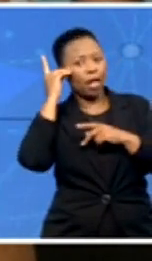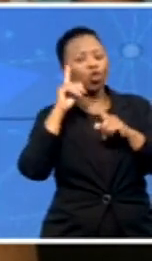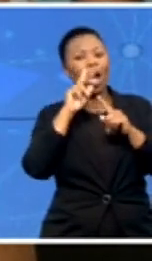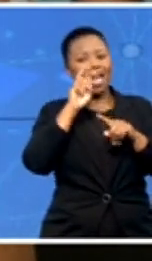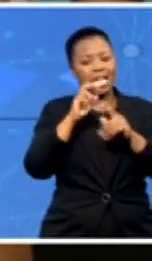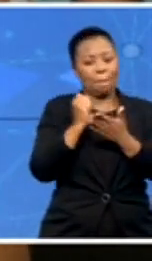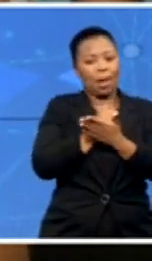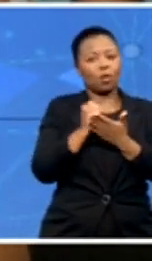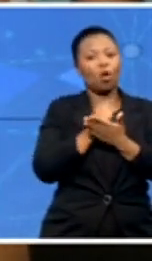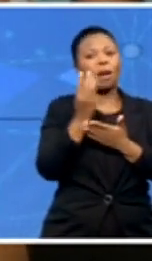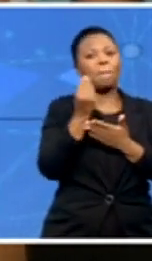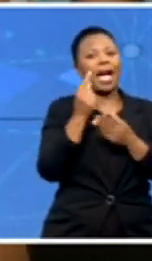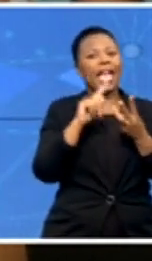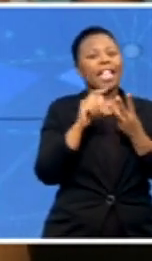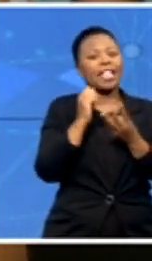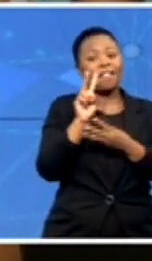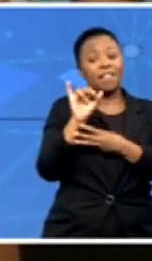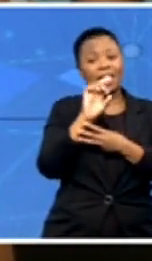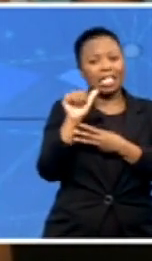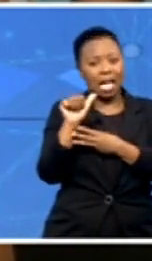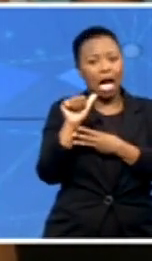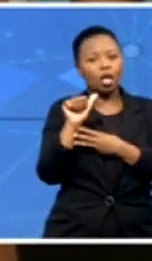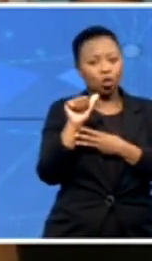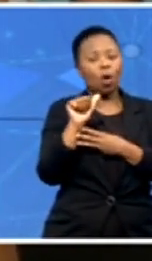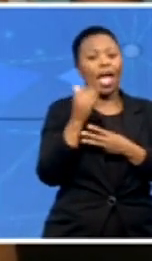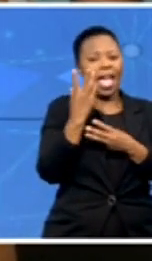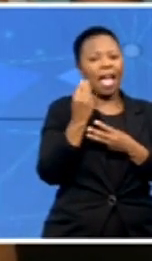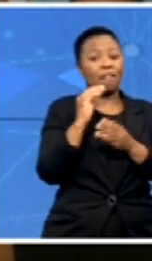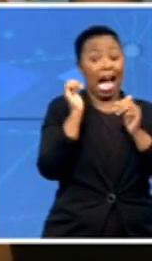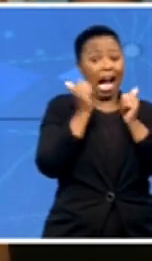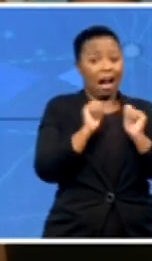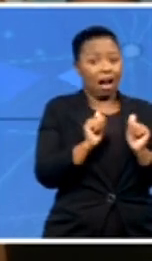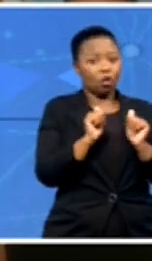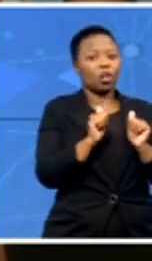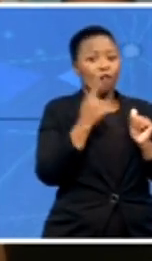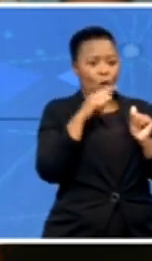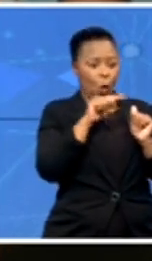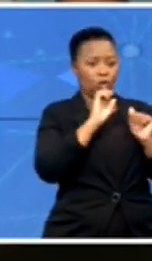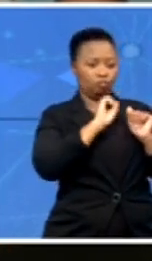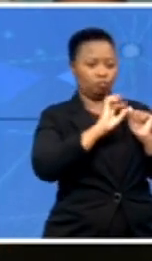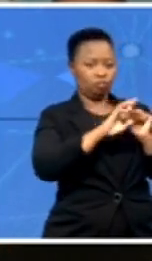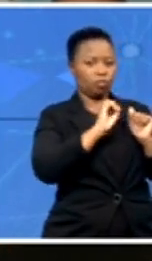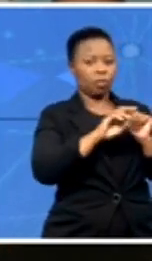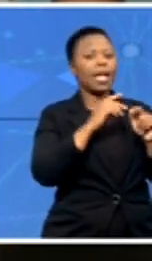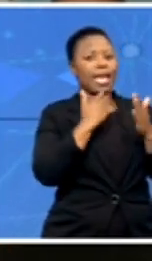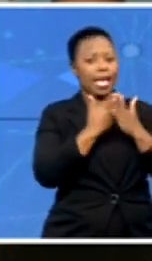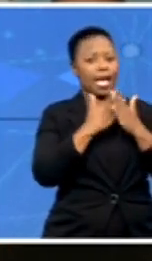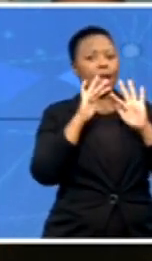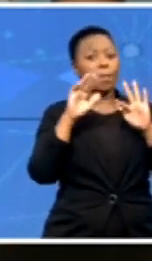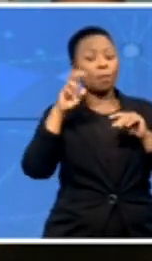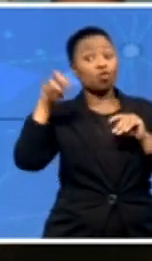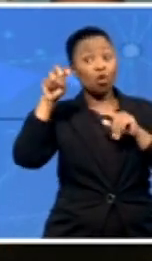I have a GoFundMe account that I made for this. And then you can also contact the people of the tour itself. And then they'll